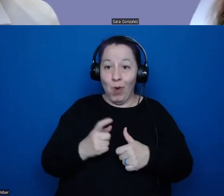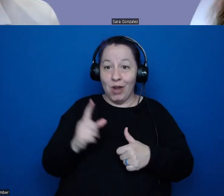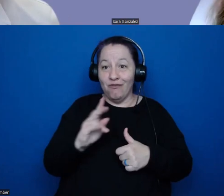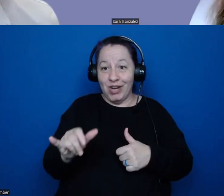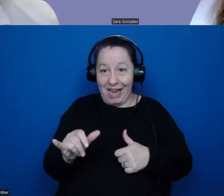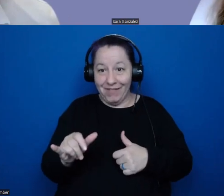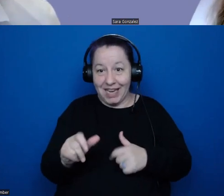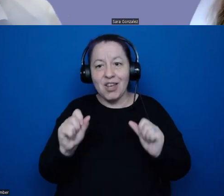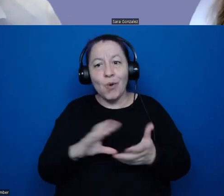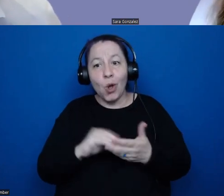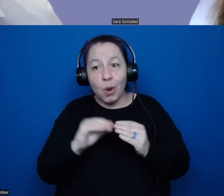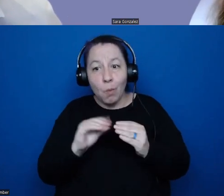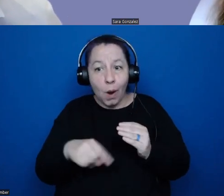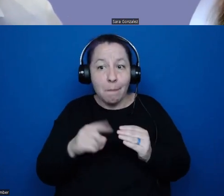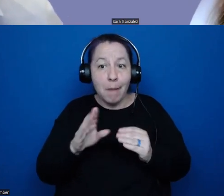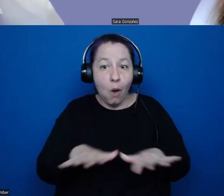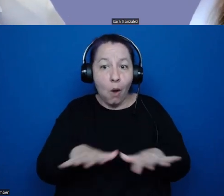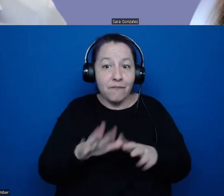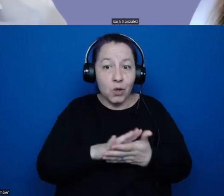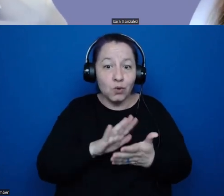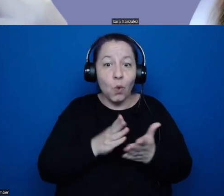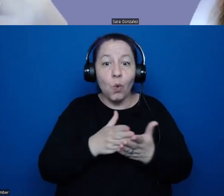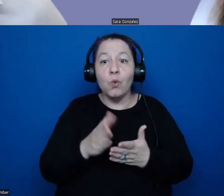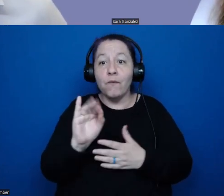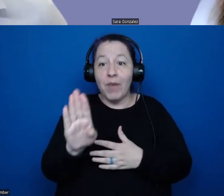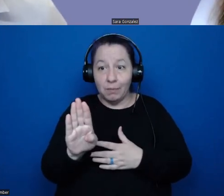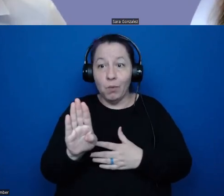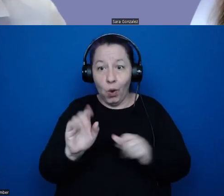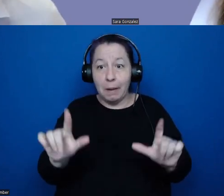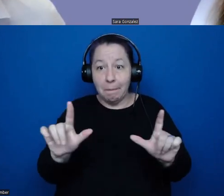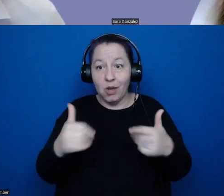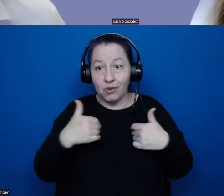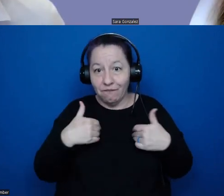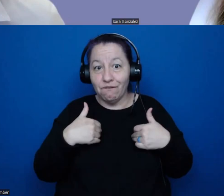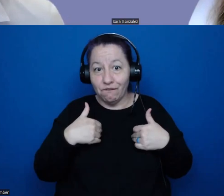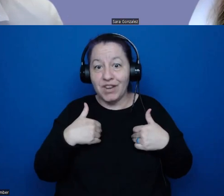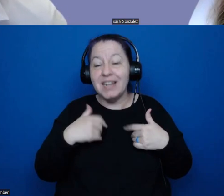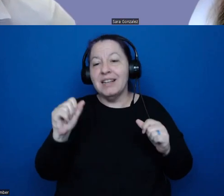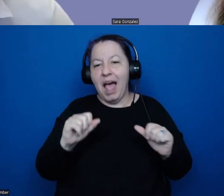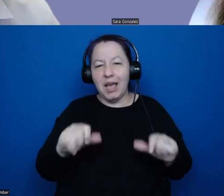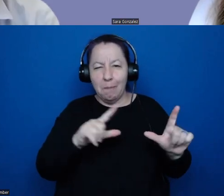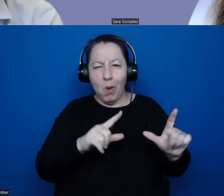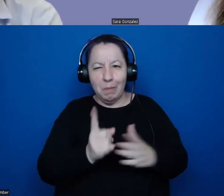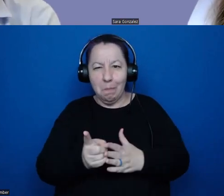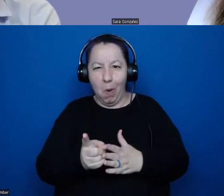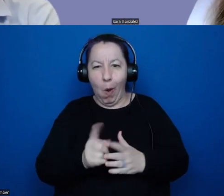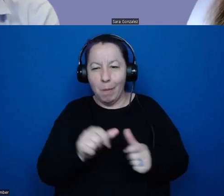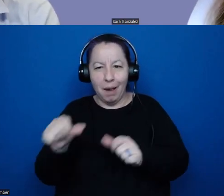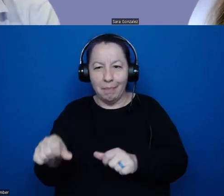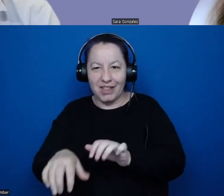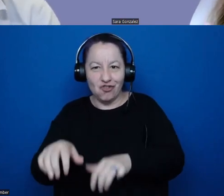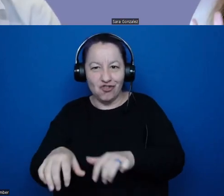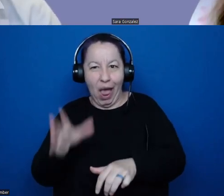find out a little bit more about the field school via our Facebook page. So we do have a Facebook page. I can pull it up here in a second and put it into the chat.